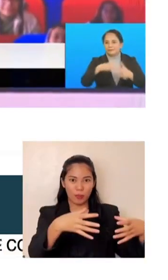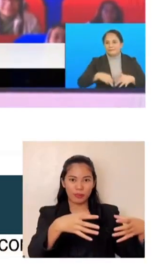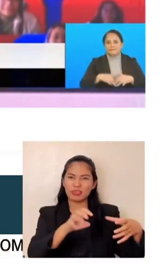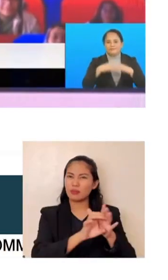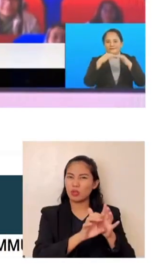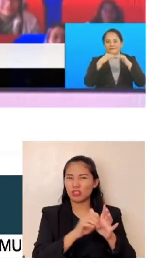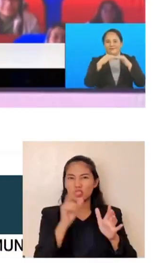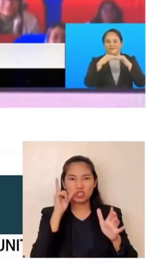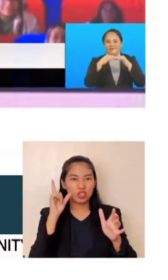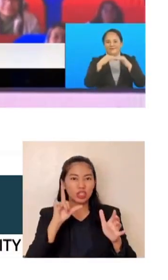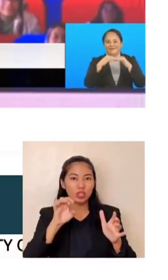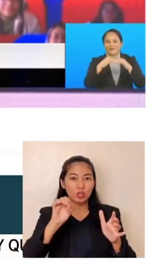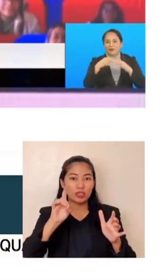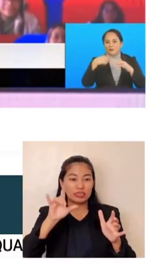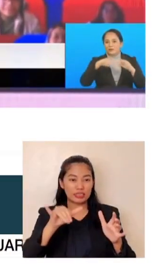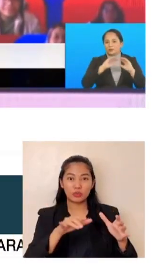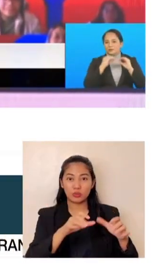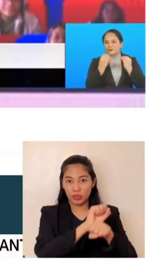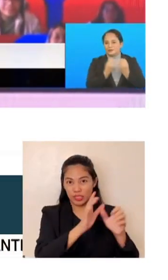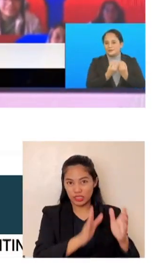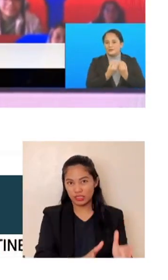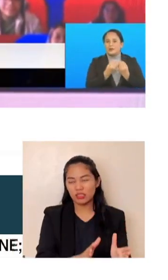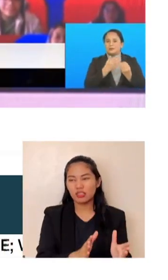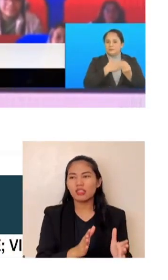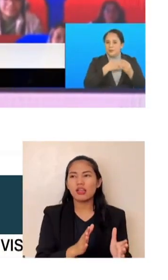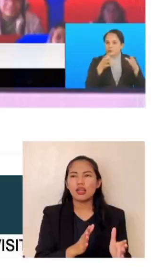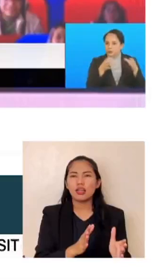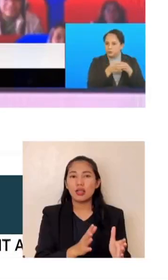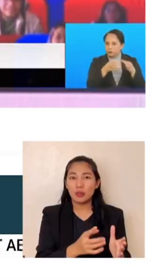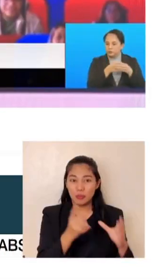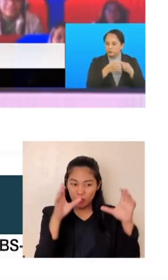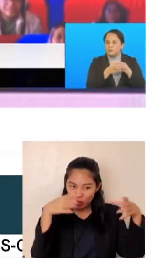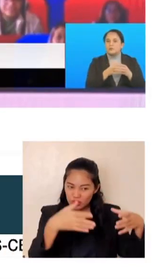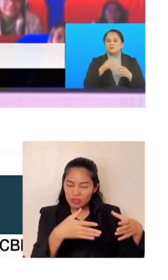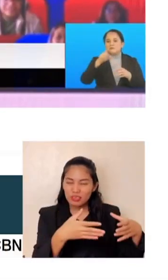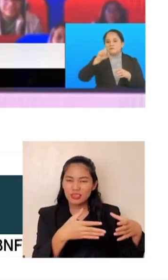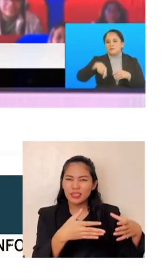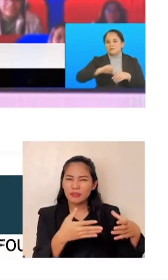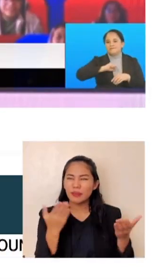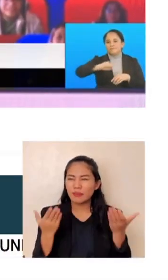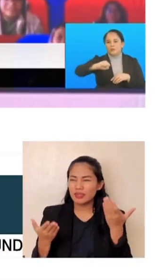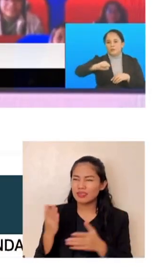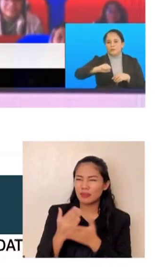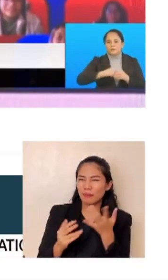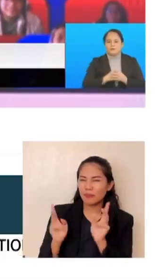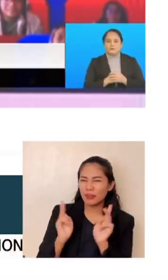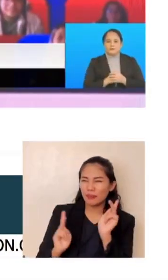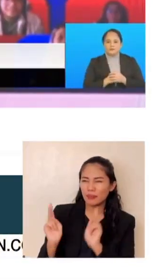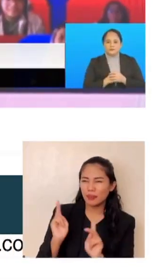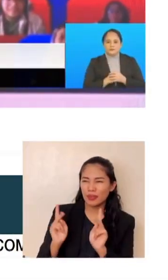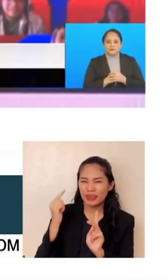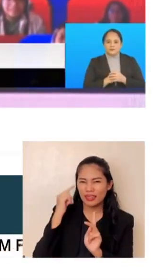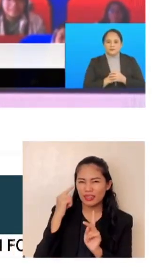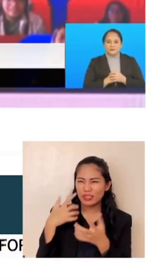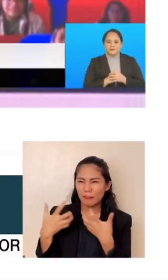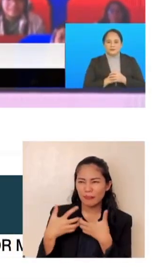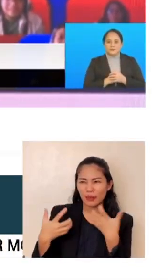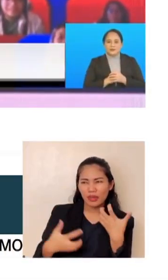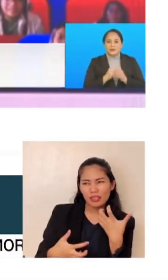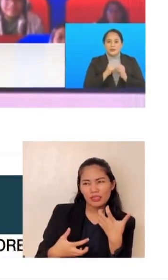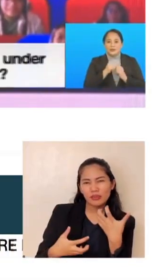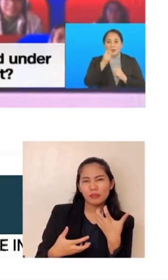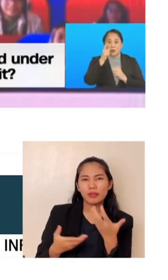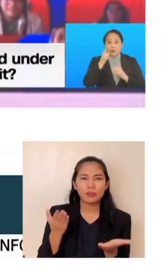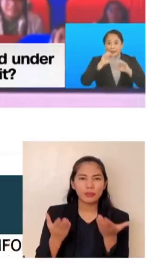that may be a challenge for some people. And that would reduce the convincing power